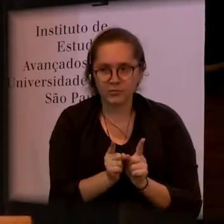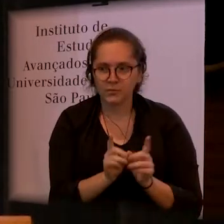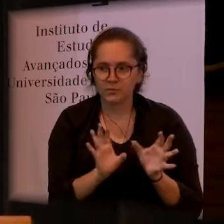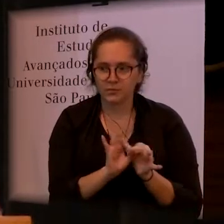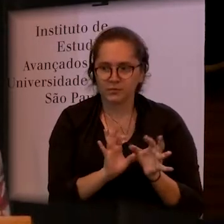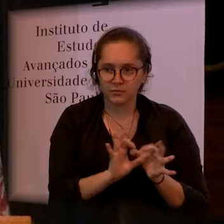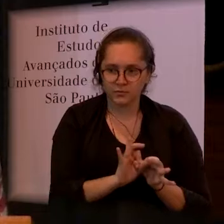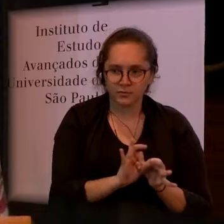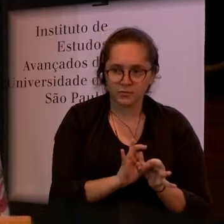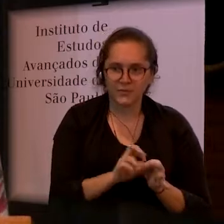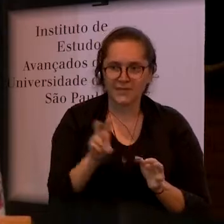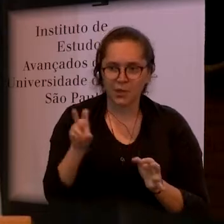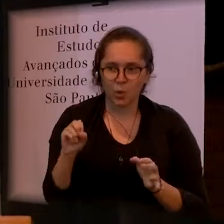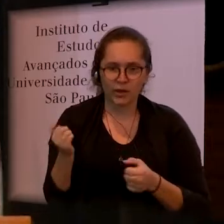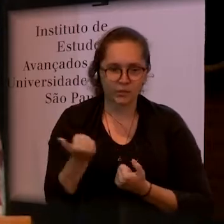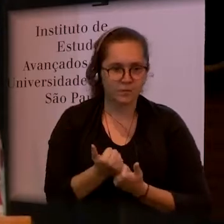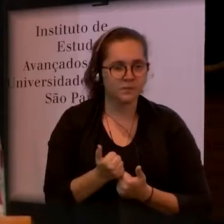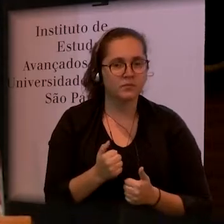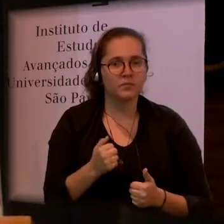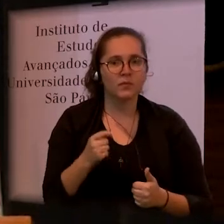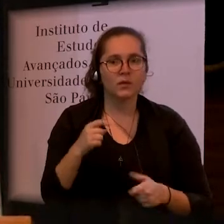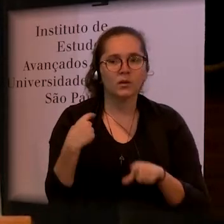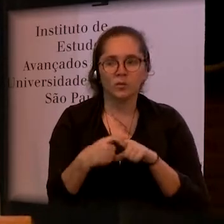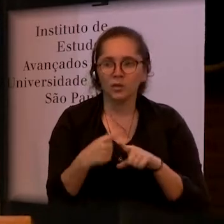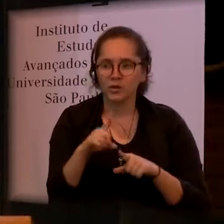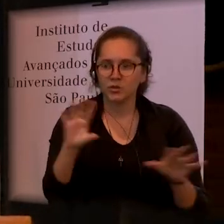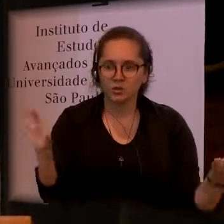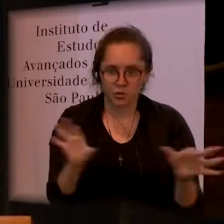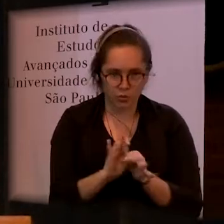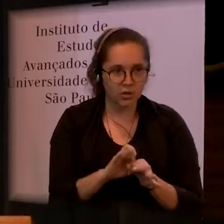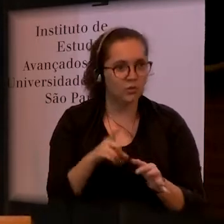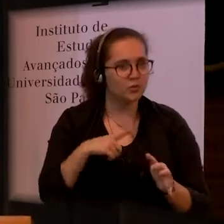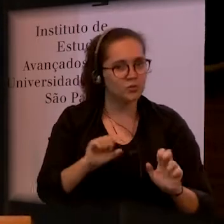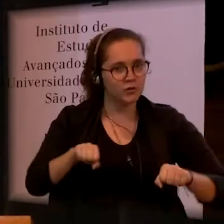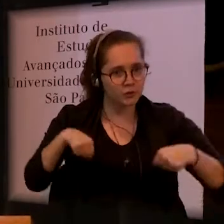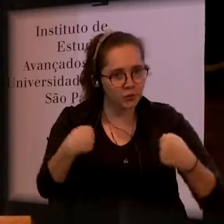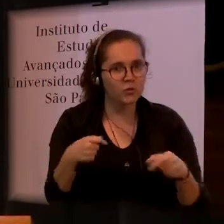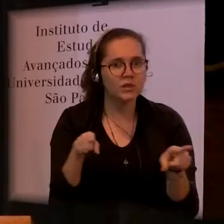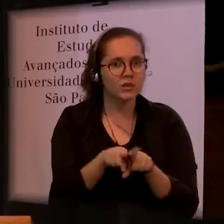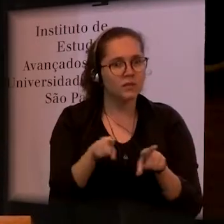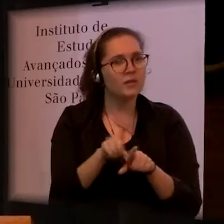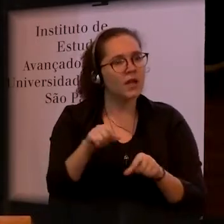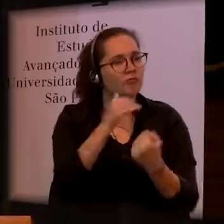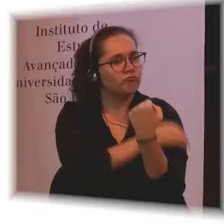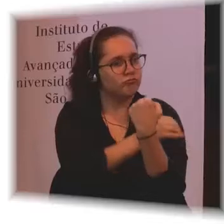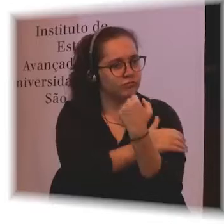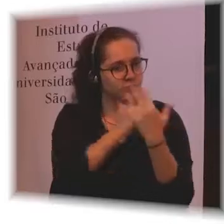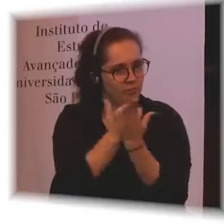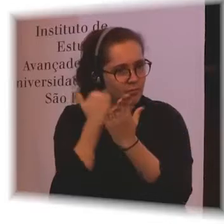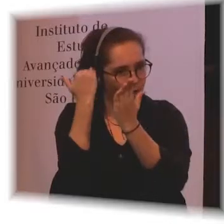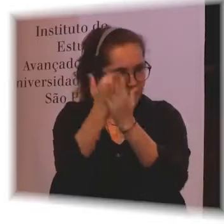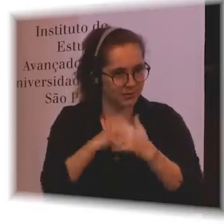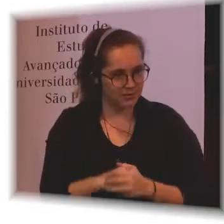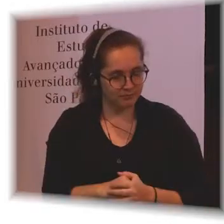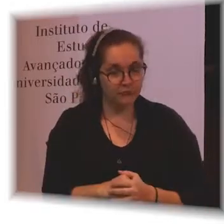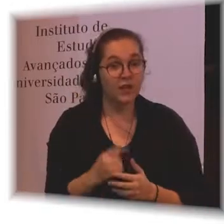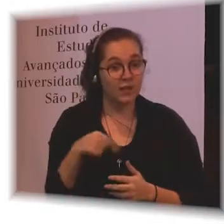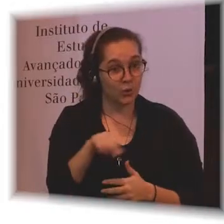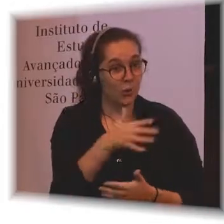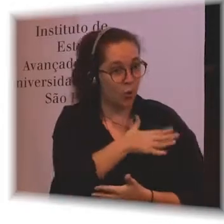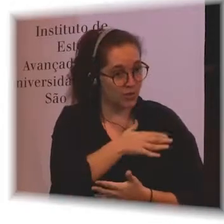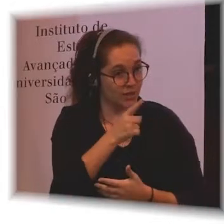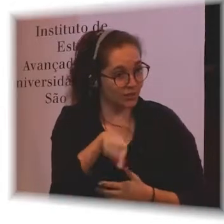together we will be stronger. And so please, I encourage anyone to contact me and the website